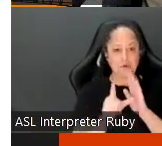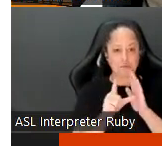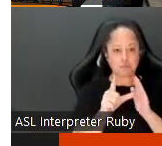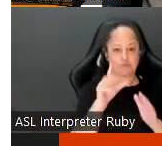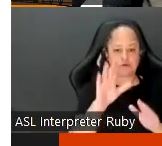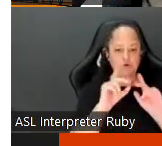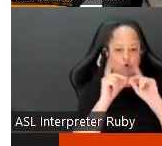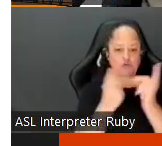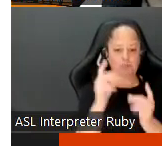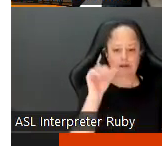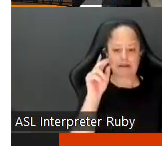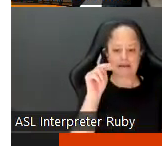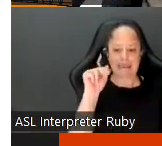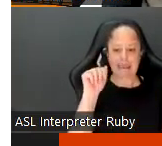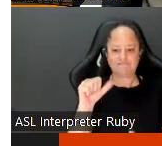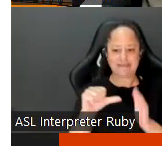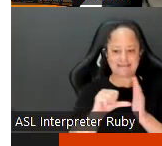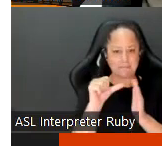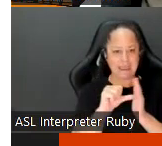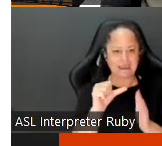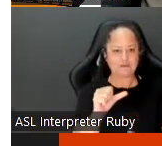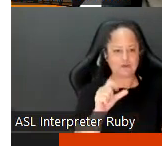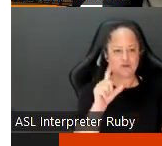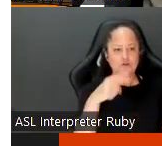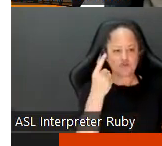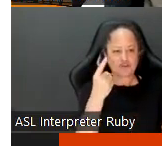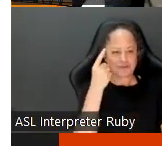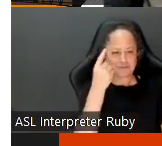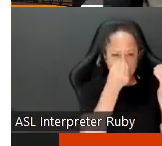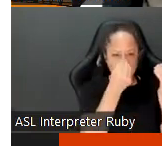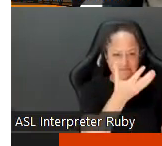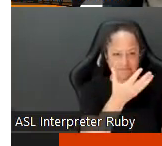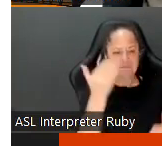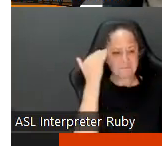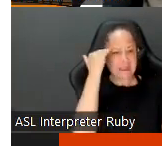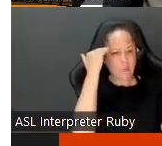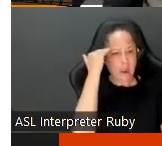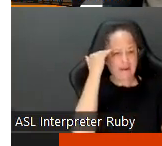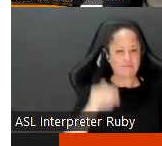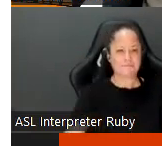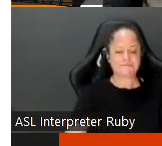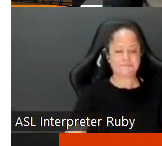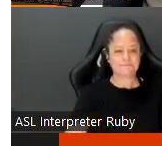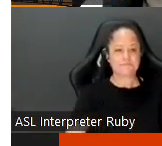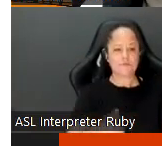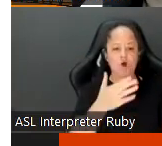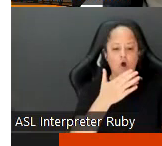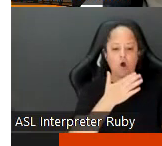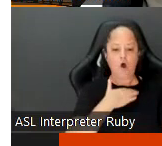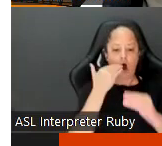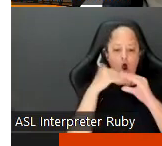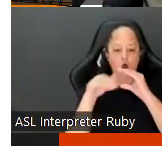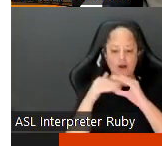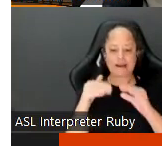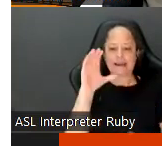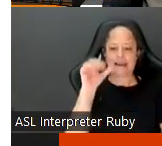your department canvas page so um just be aware right um and um that our emails and